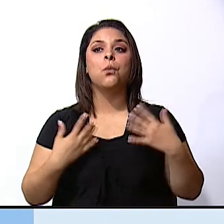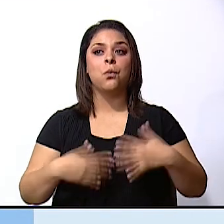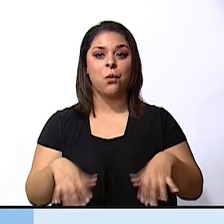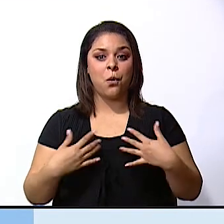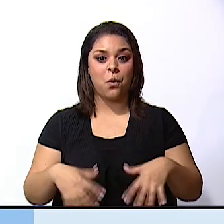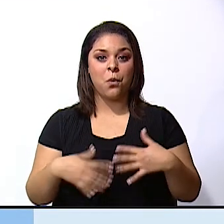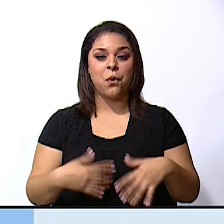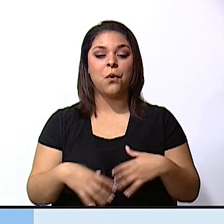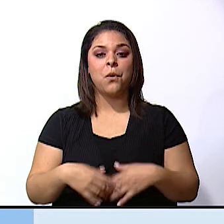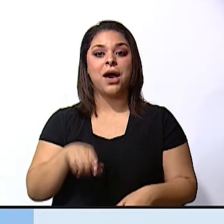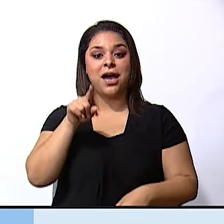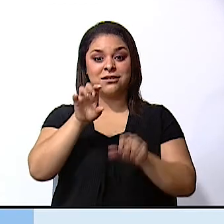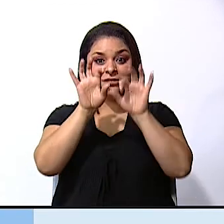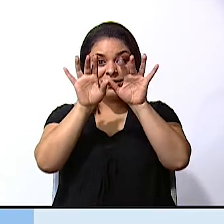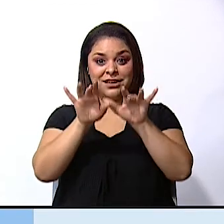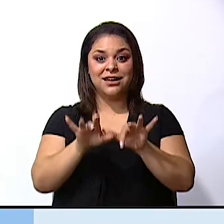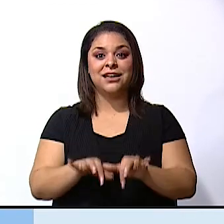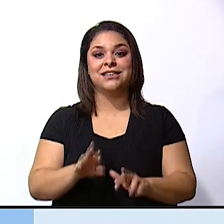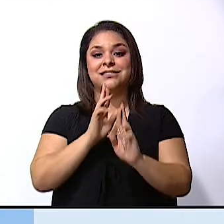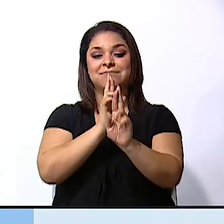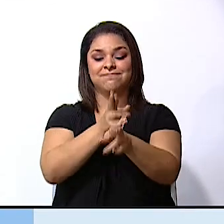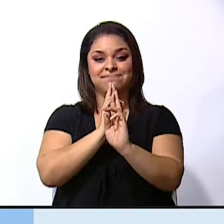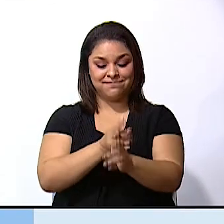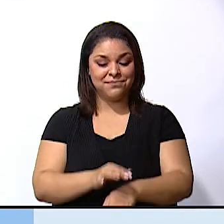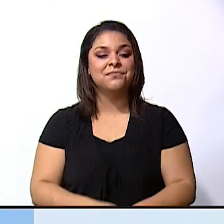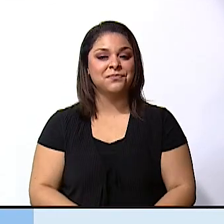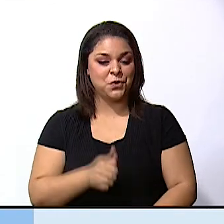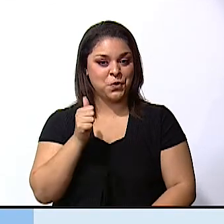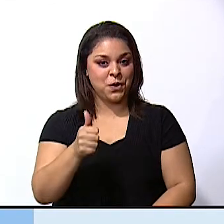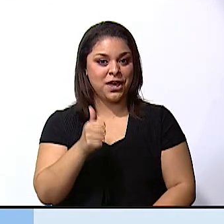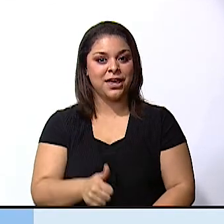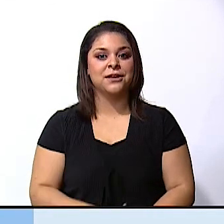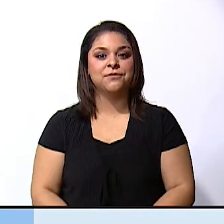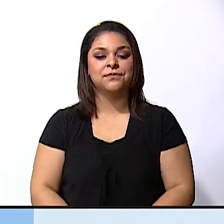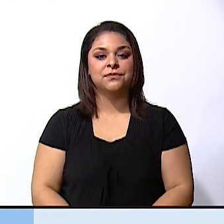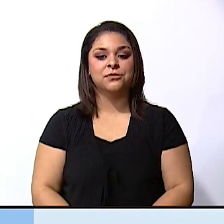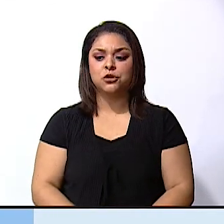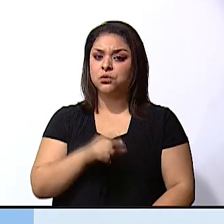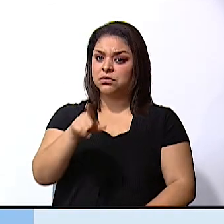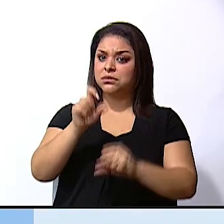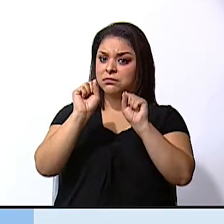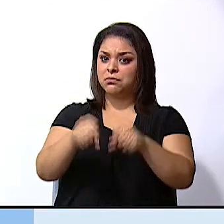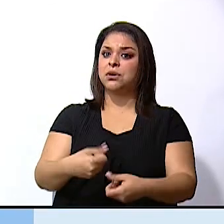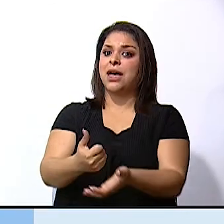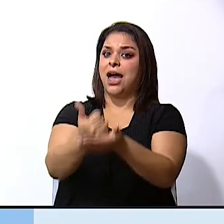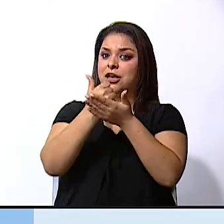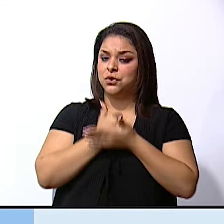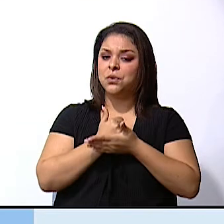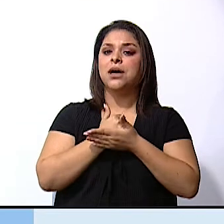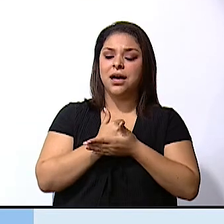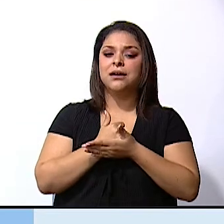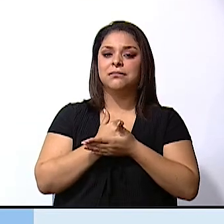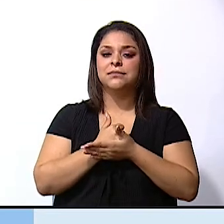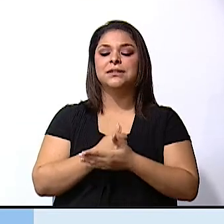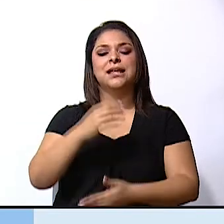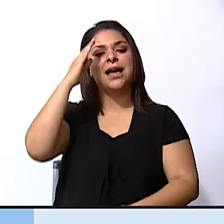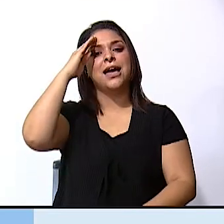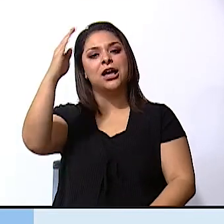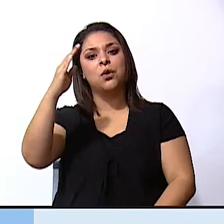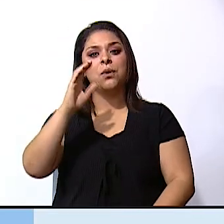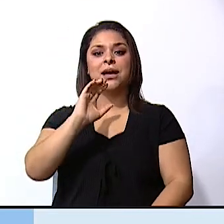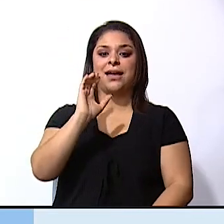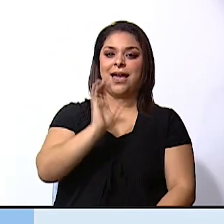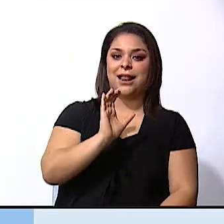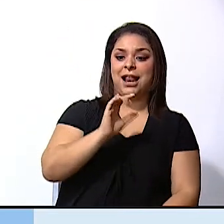let's read your answers. Okay. Now, can you help me at home? Hello, Karina. I am Graven.